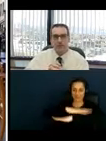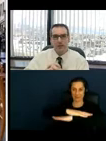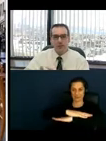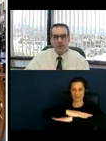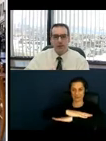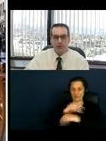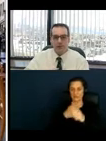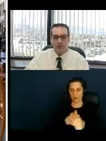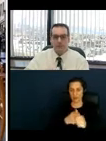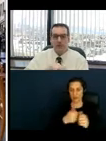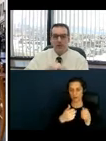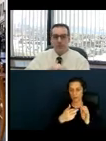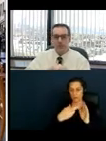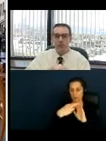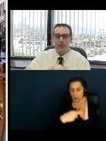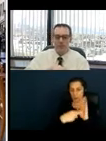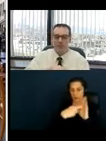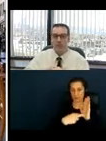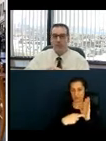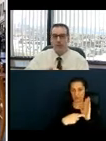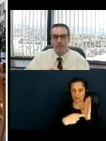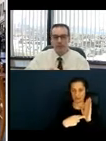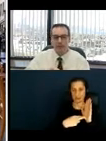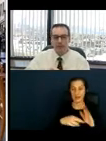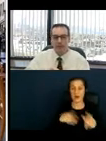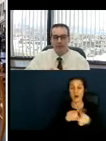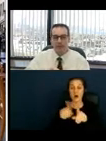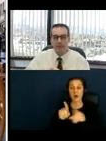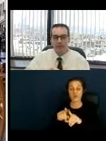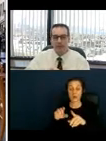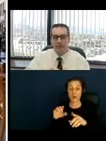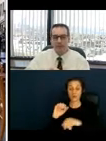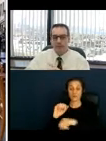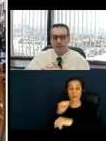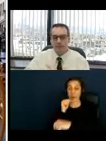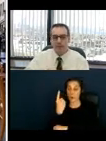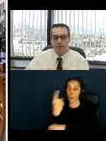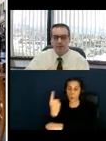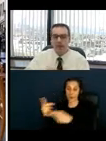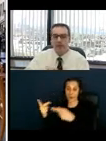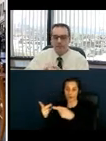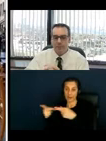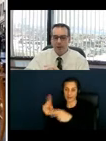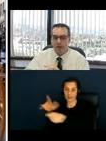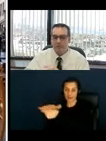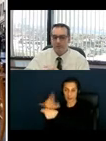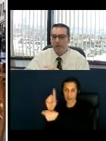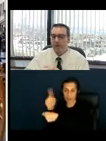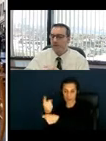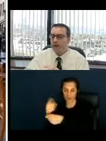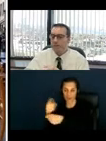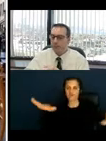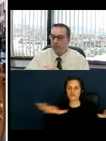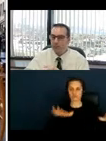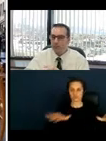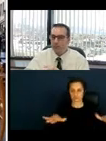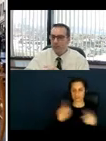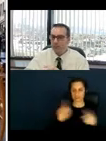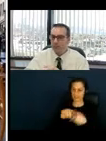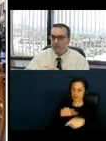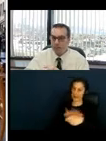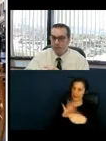also be distributed amongst locations with differing amenities. So for example, the covered parklet provided in the on sidewalk